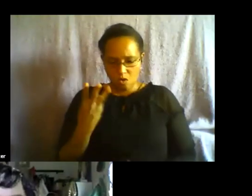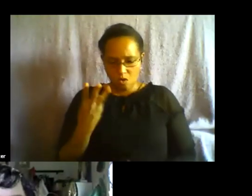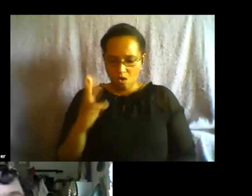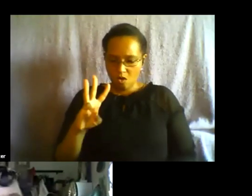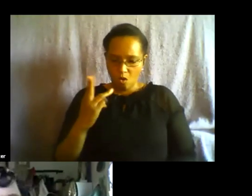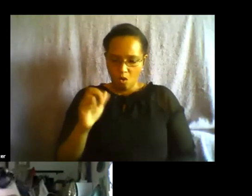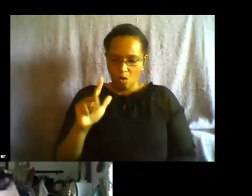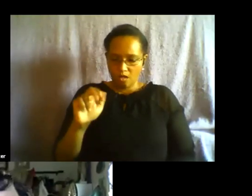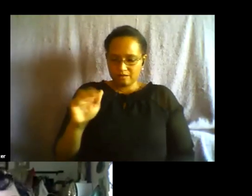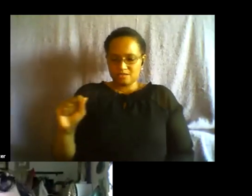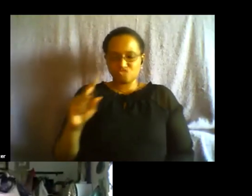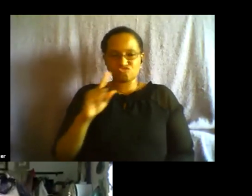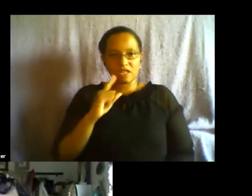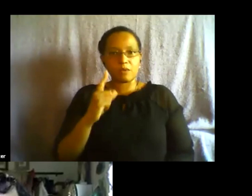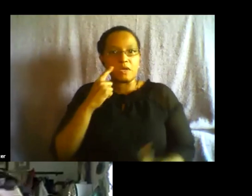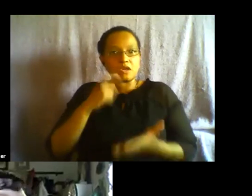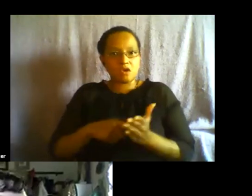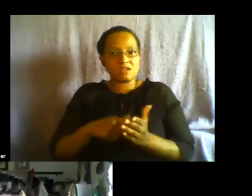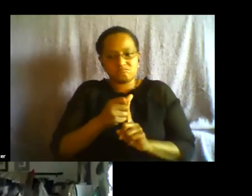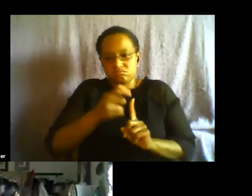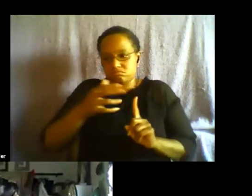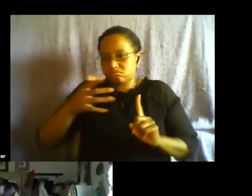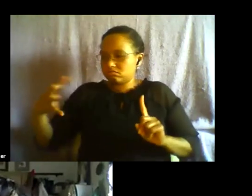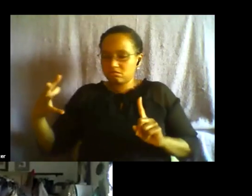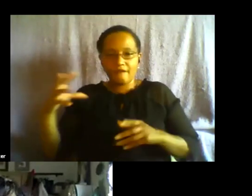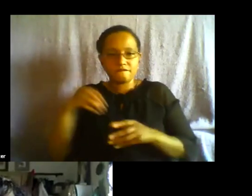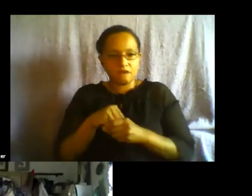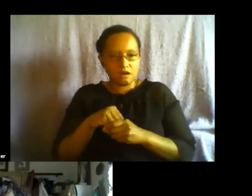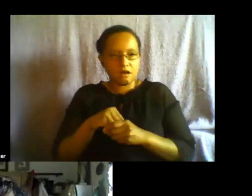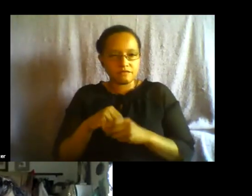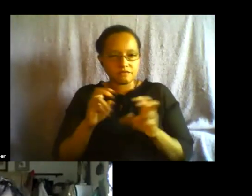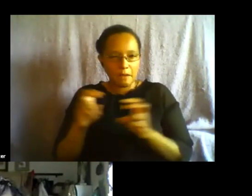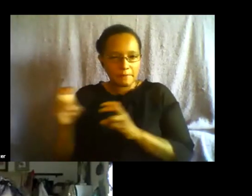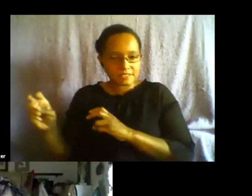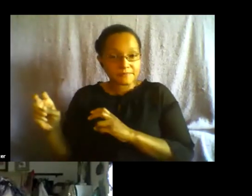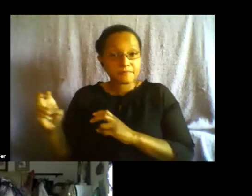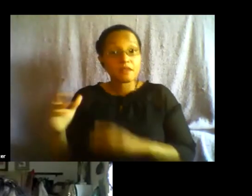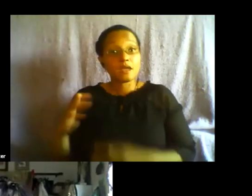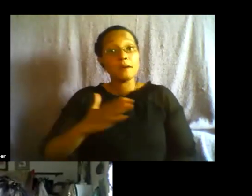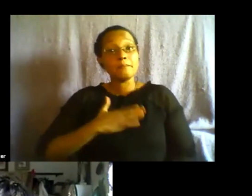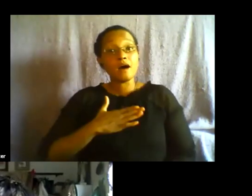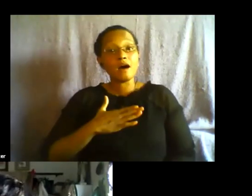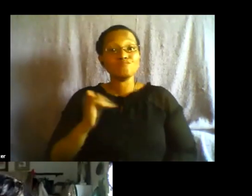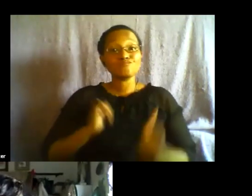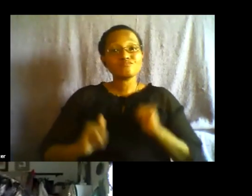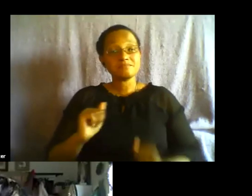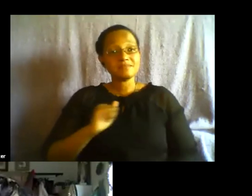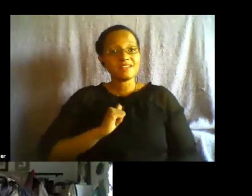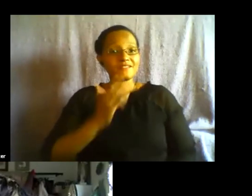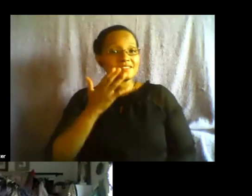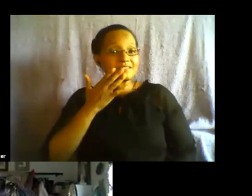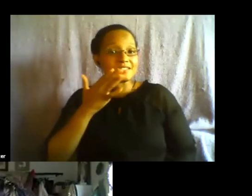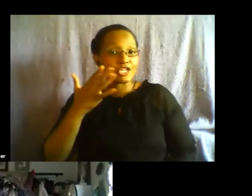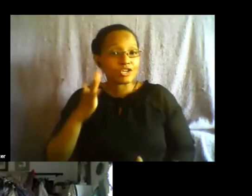huge proportions so um and then for my performance um i'm a singer and i'm in a band